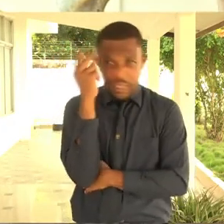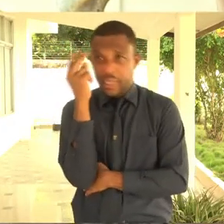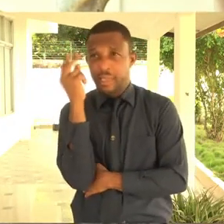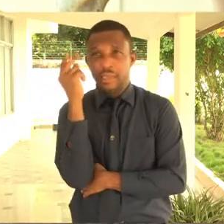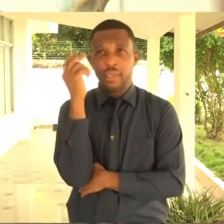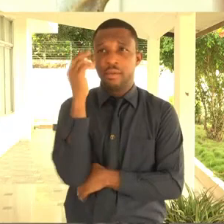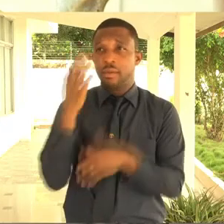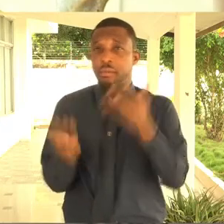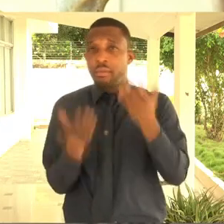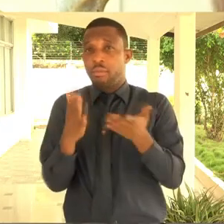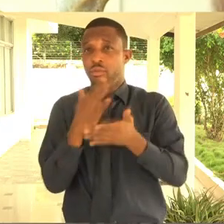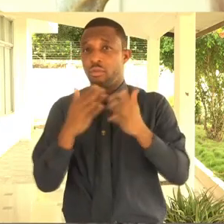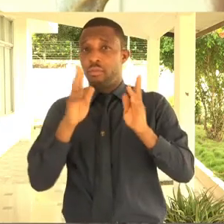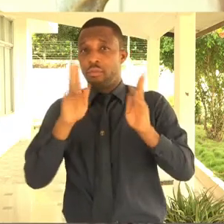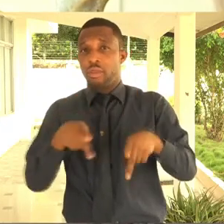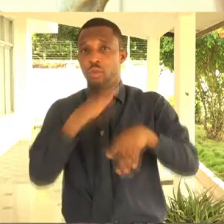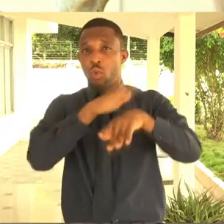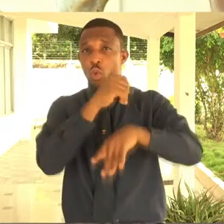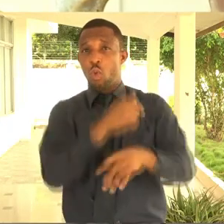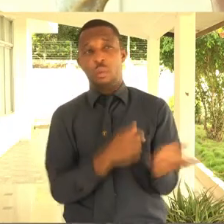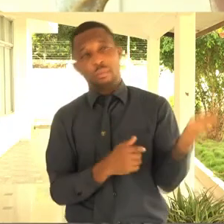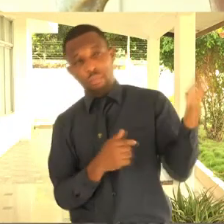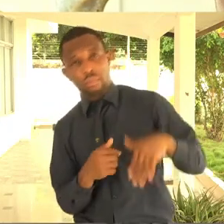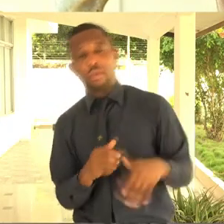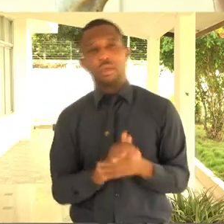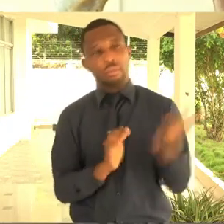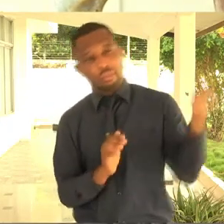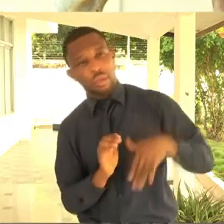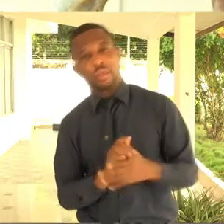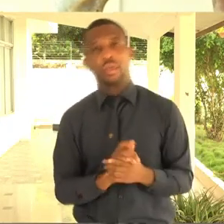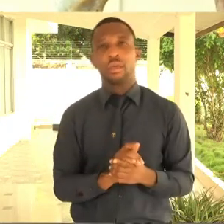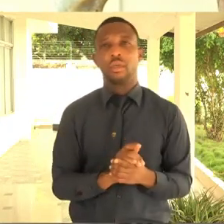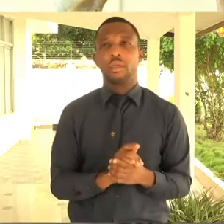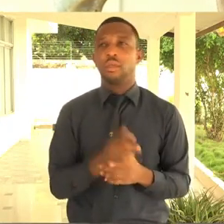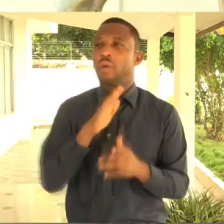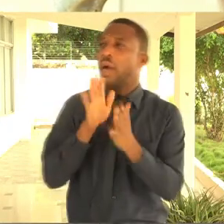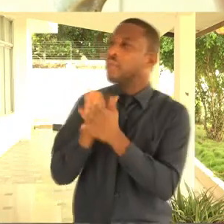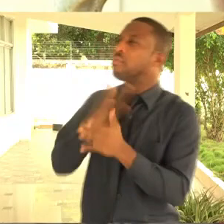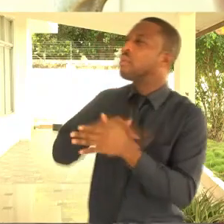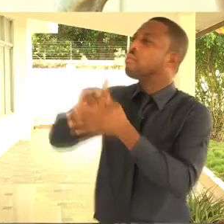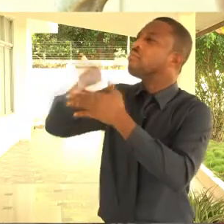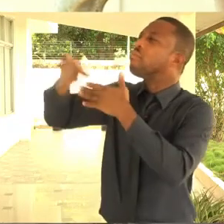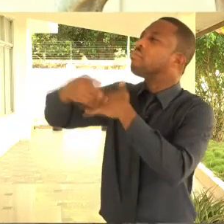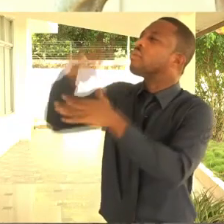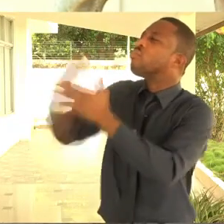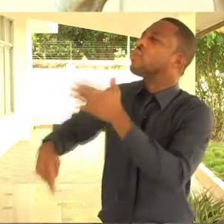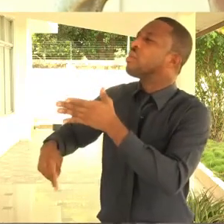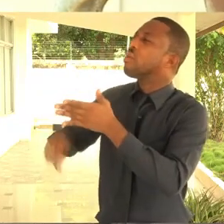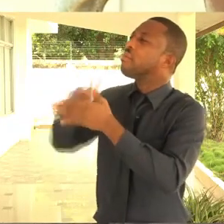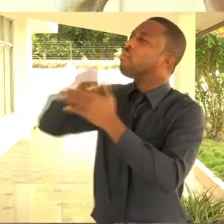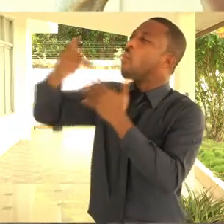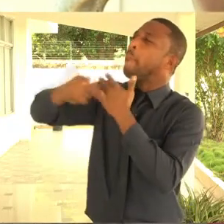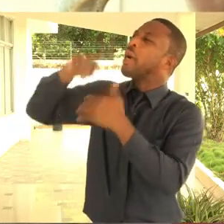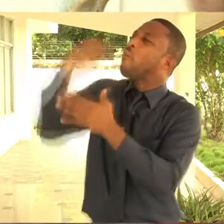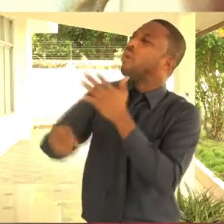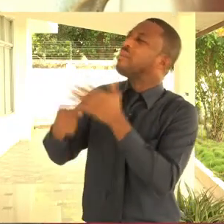a producer who called you is still available, you want to find out from the person what is the program about? What are